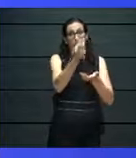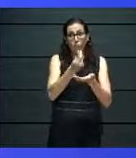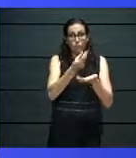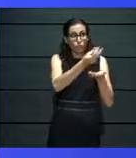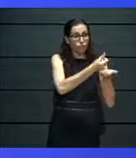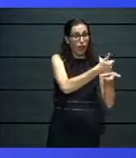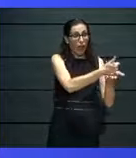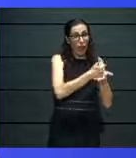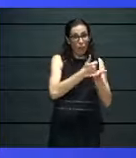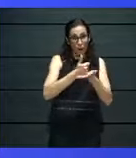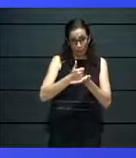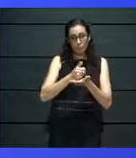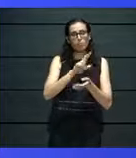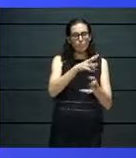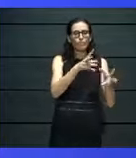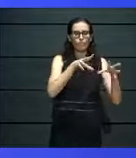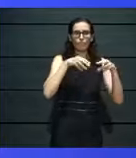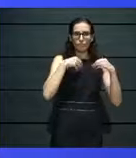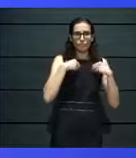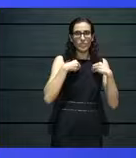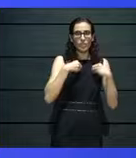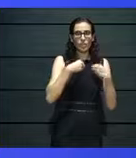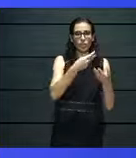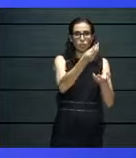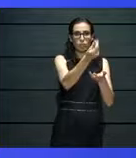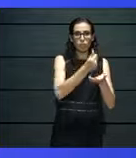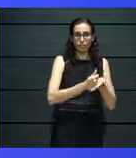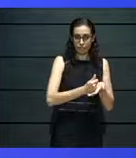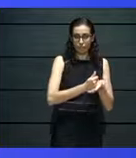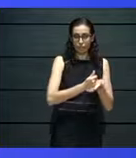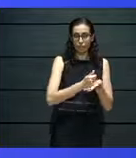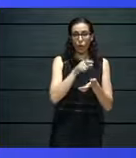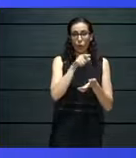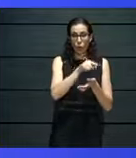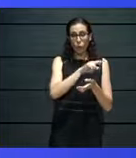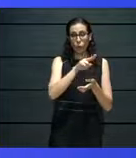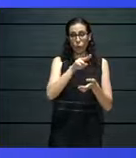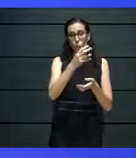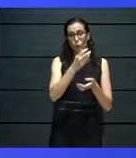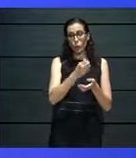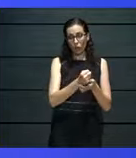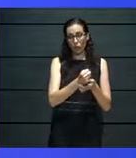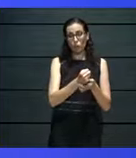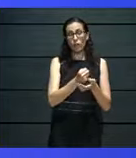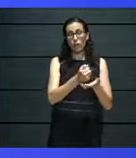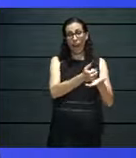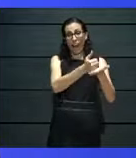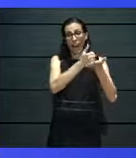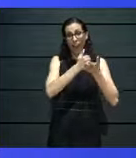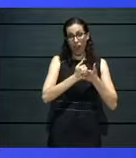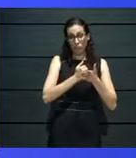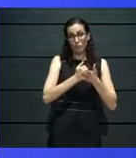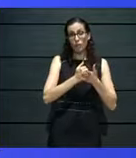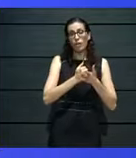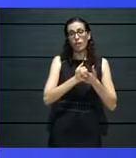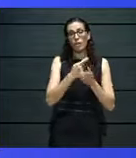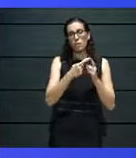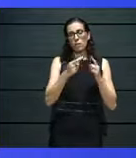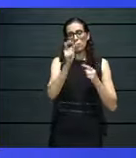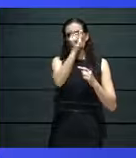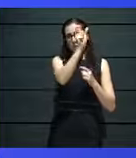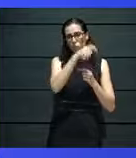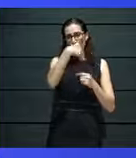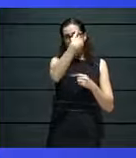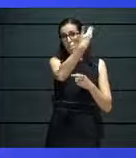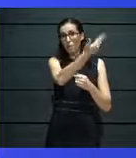to get us the services of a Grammy Award nominee, Tom Ammerman, who has done stuff for